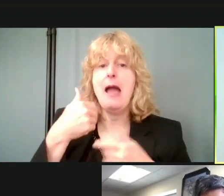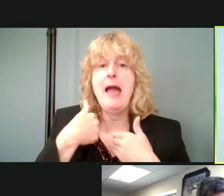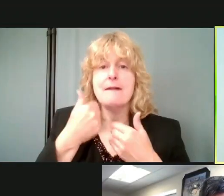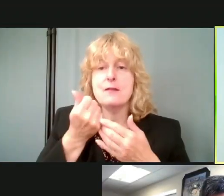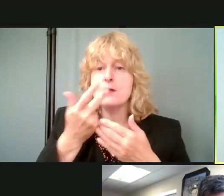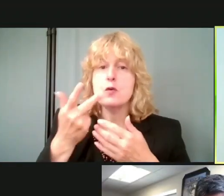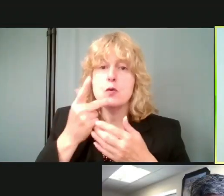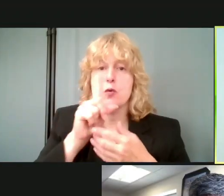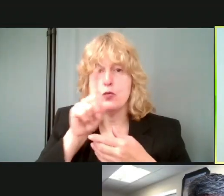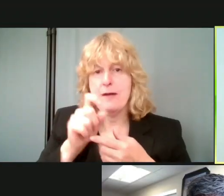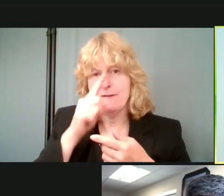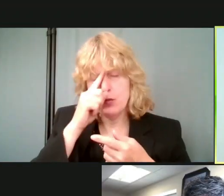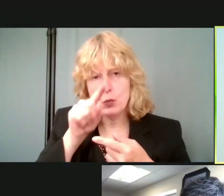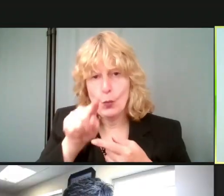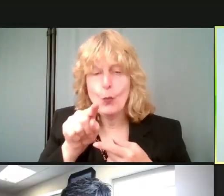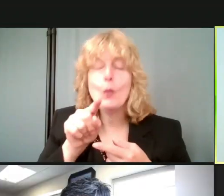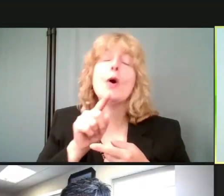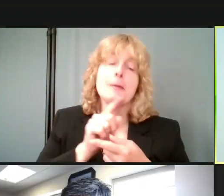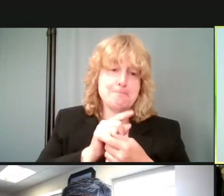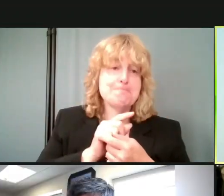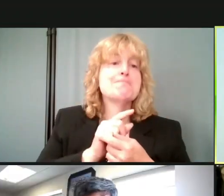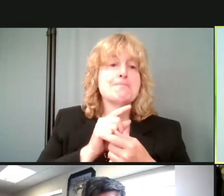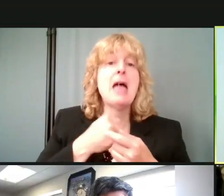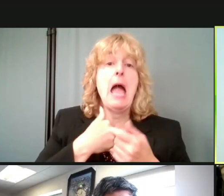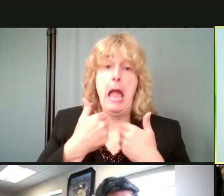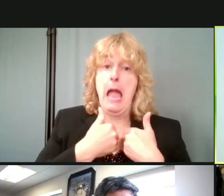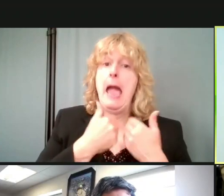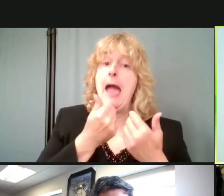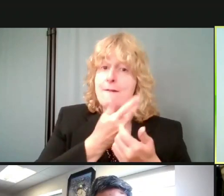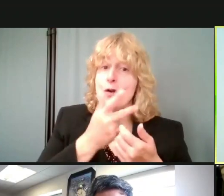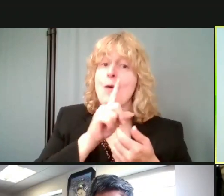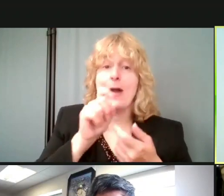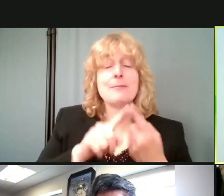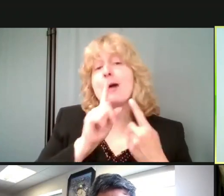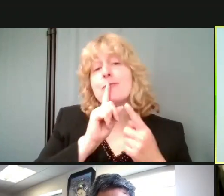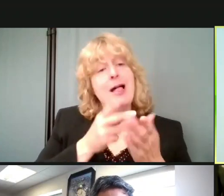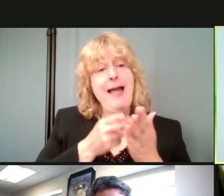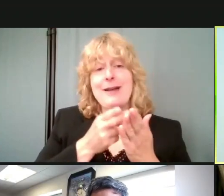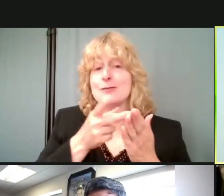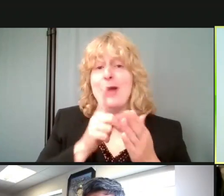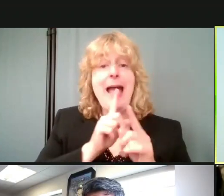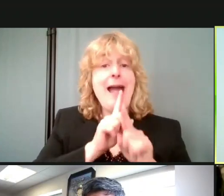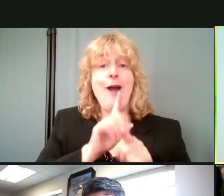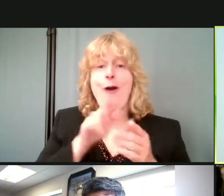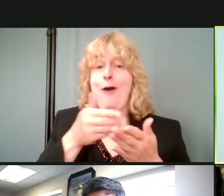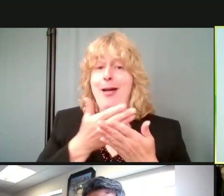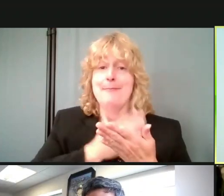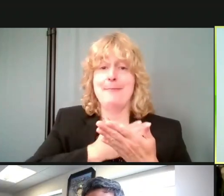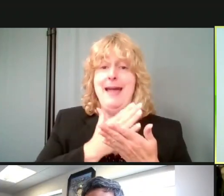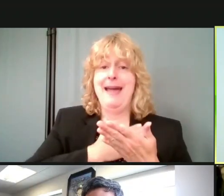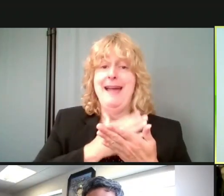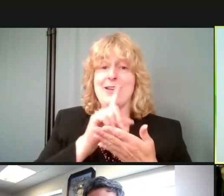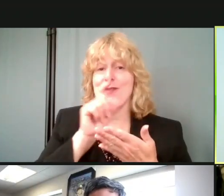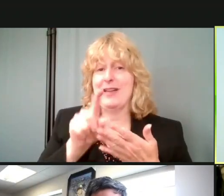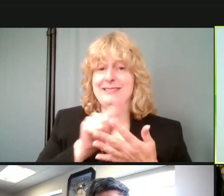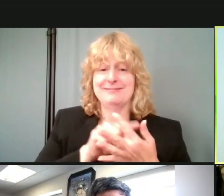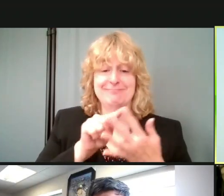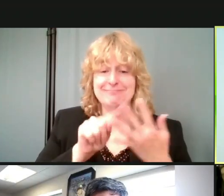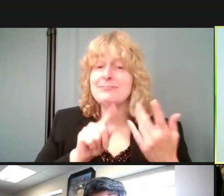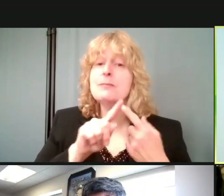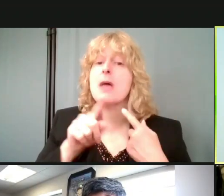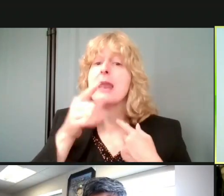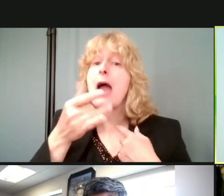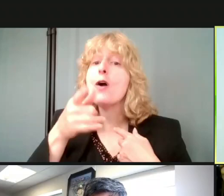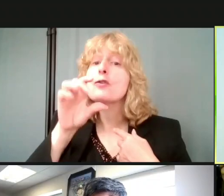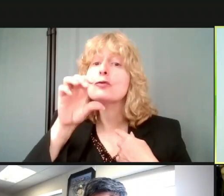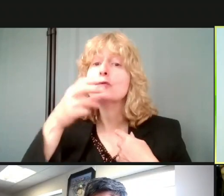Um, and in fact, I had a bunch of questions, but to be honest, you answered them all. So excellent. So Christine, let me toss it to you to, to ask the questions that